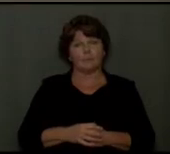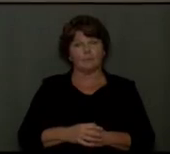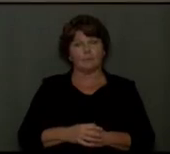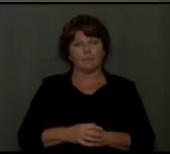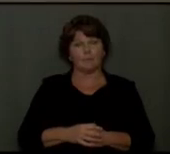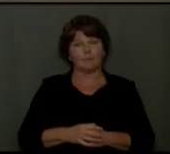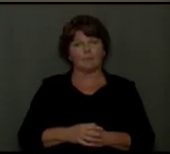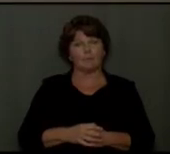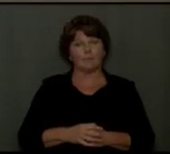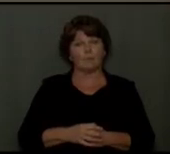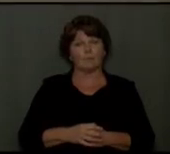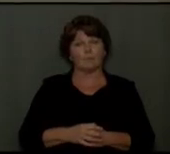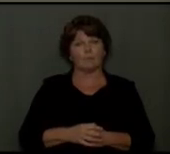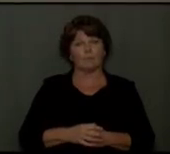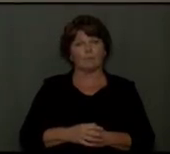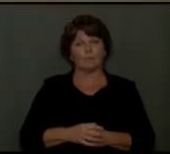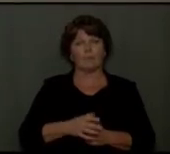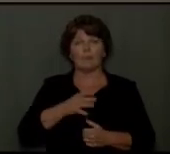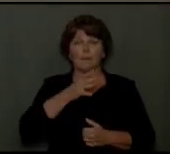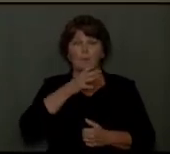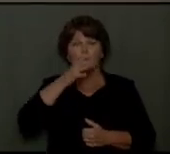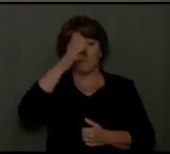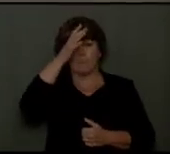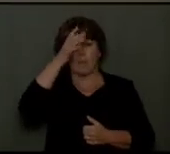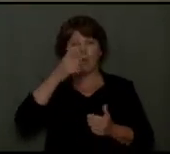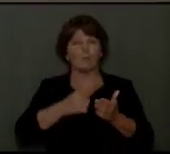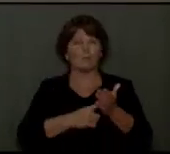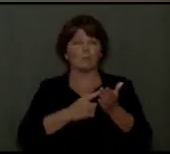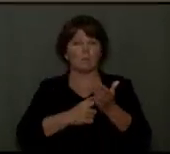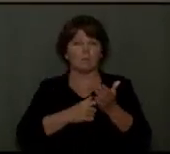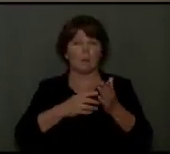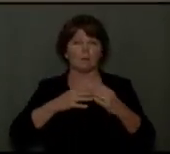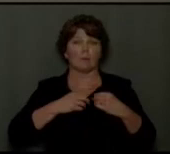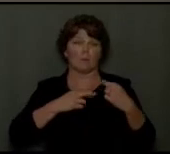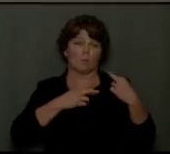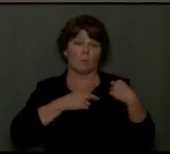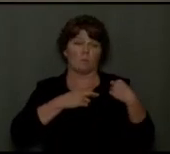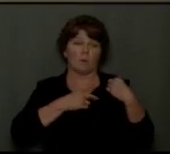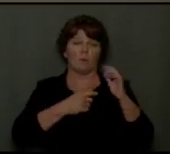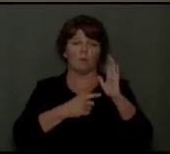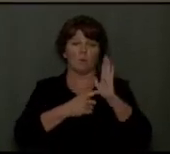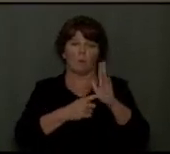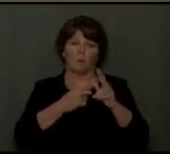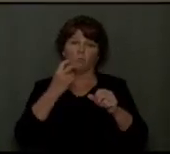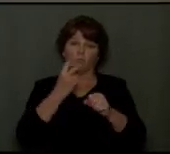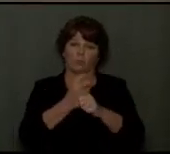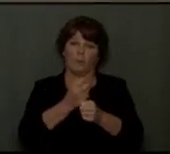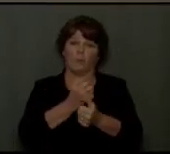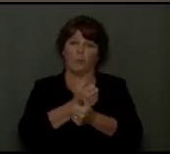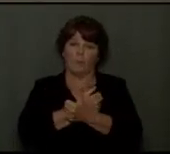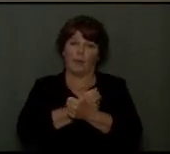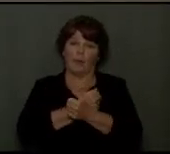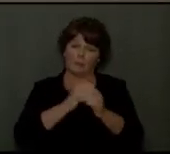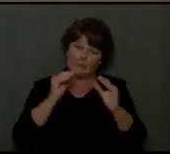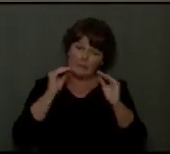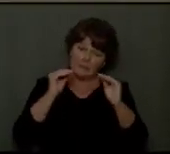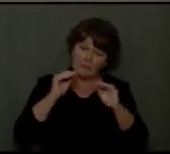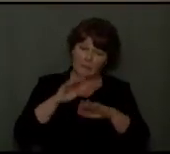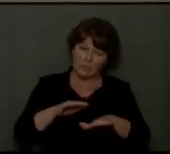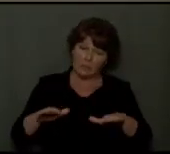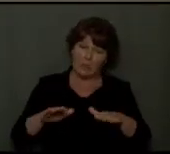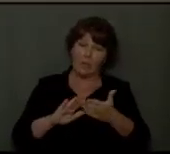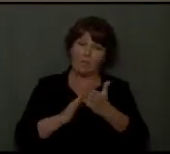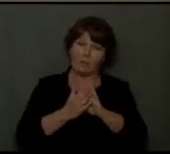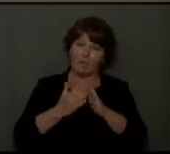Yet it is who sometimes must take responsibility and show tough love in order that the child become a good